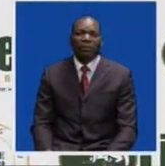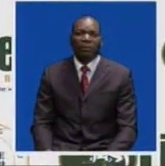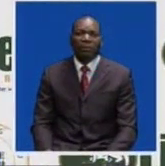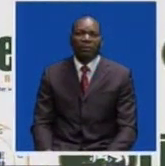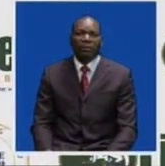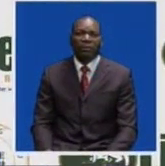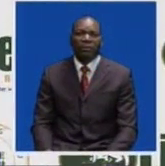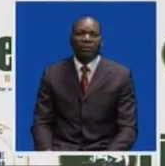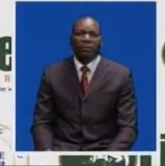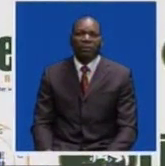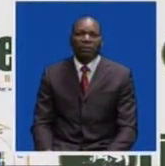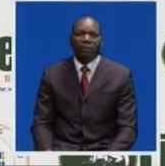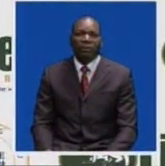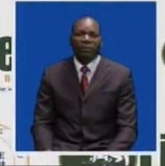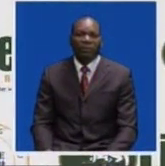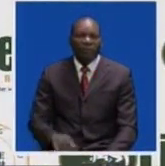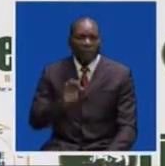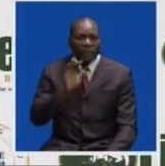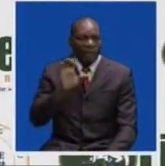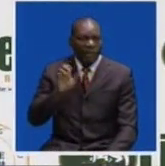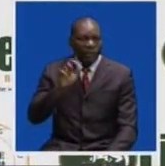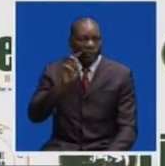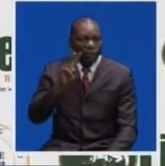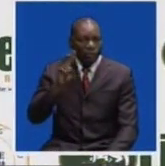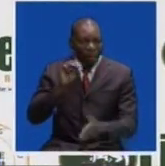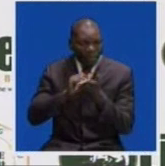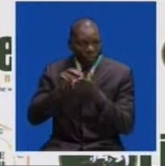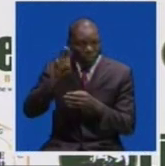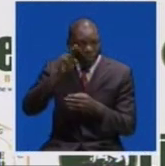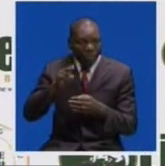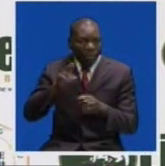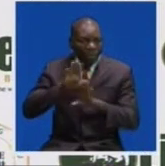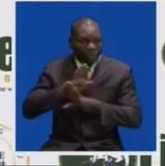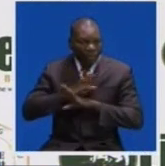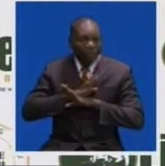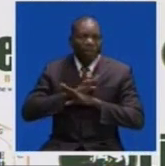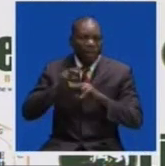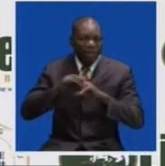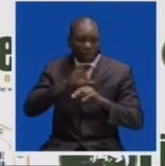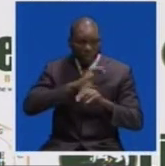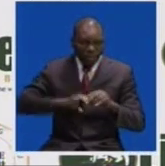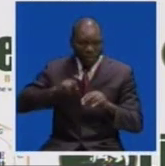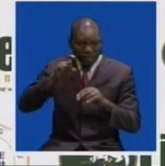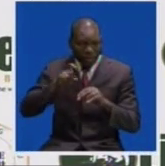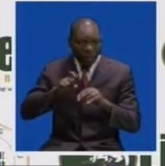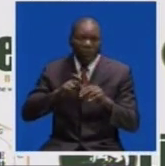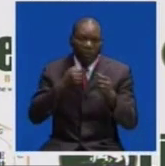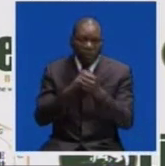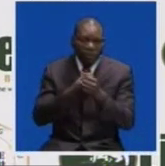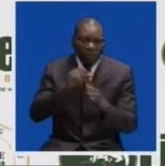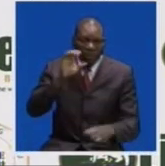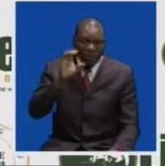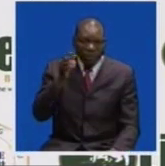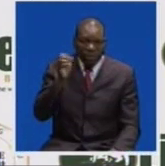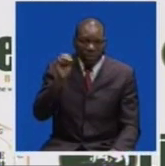news in detail. Zambia Reyes Limited needs 922 million U.S. dollars for recapitalization and Central Province Permanent Secretary Bernard